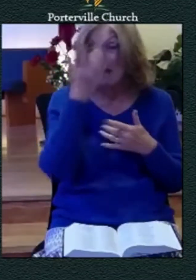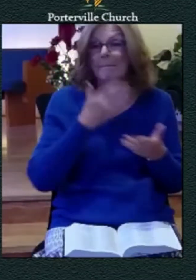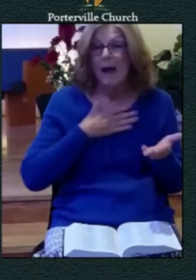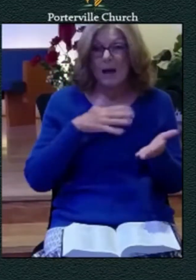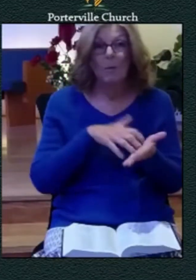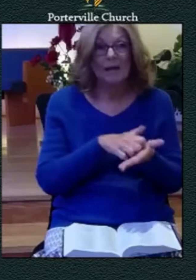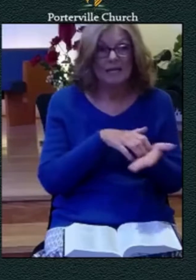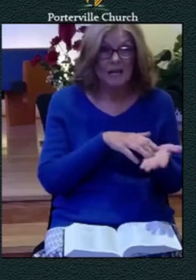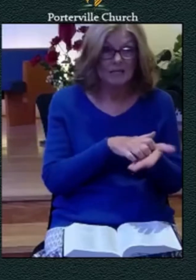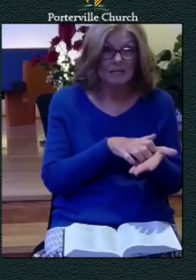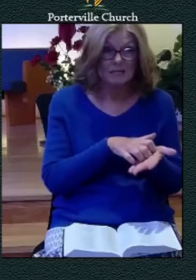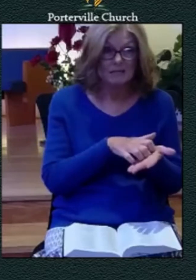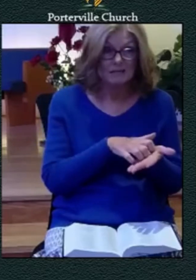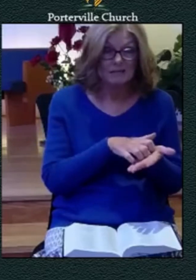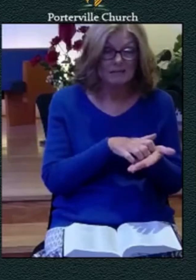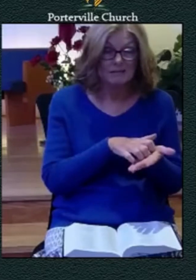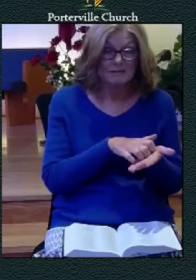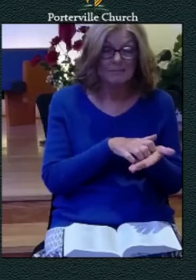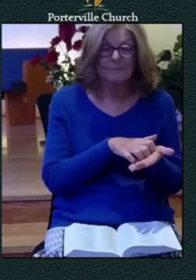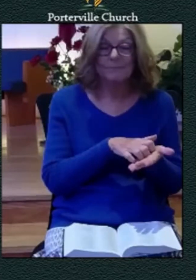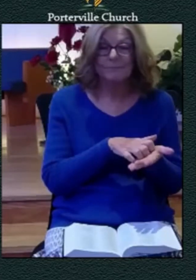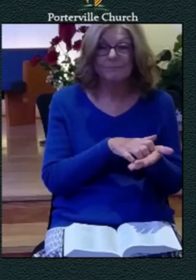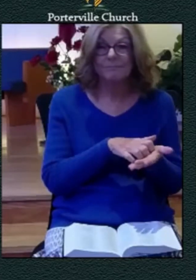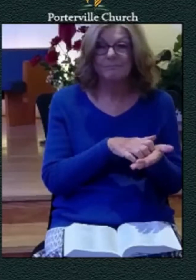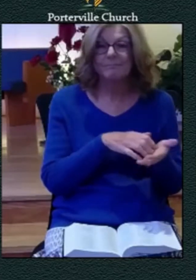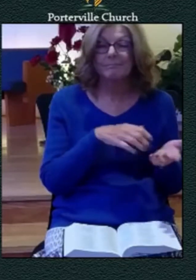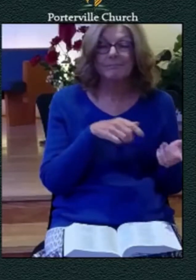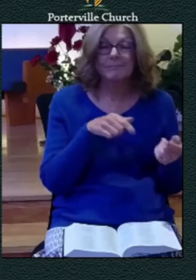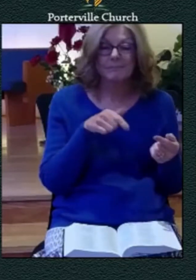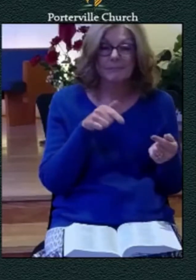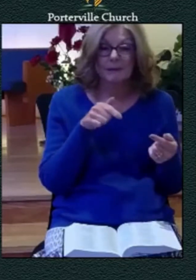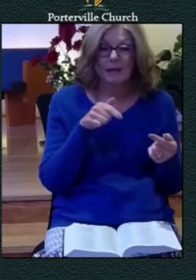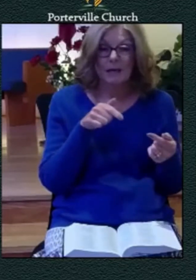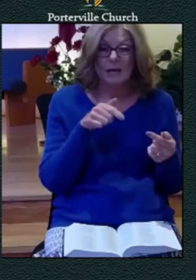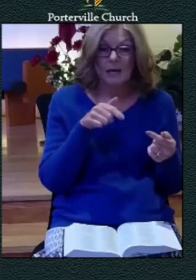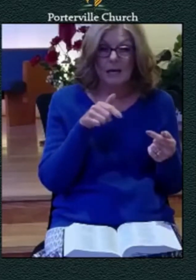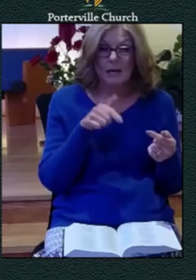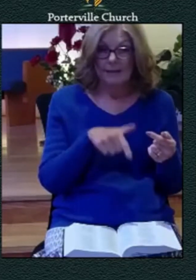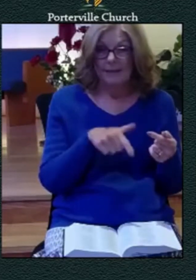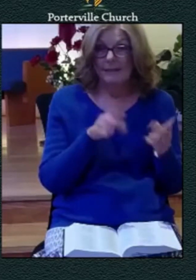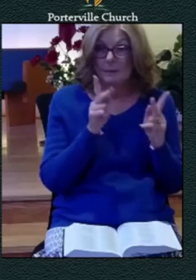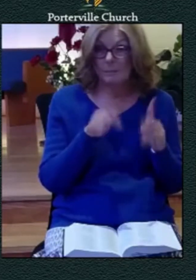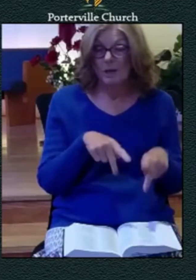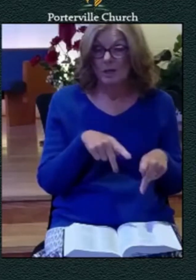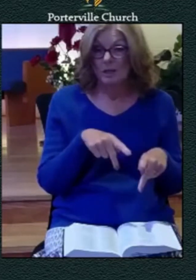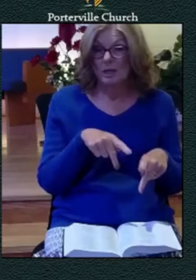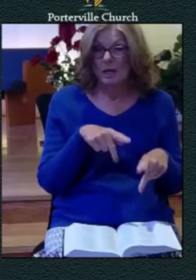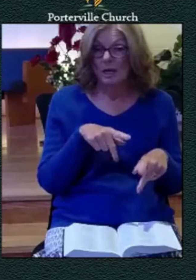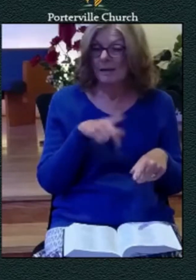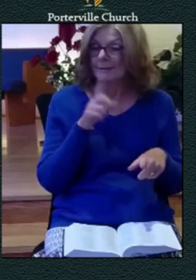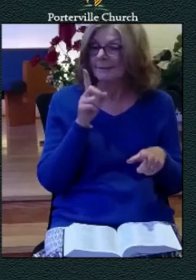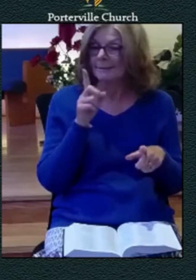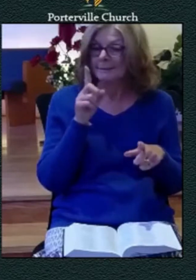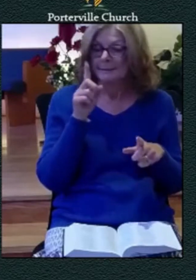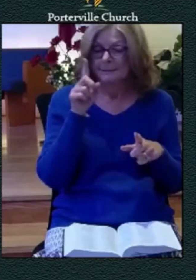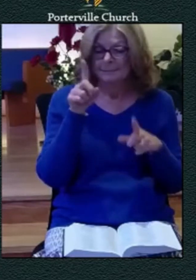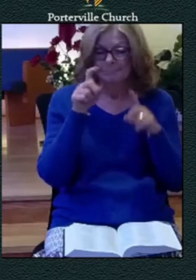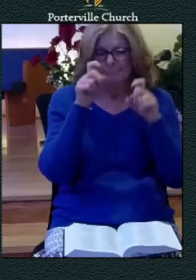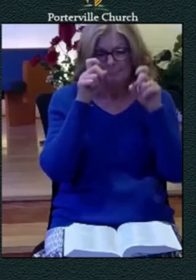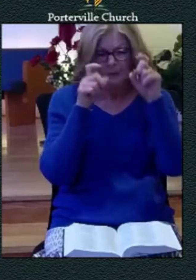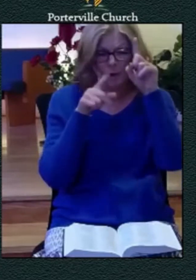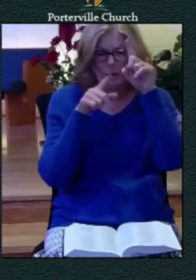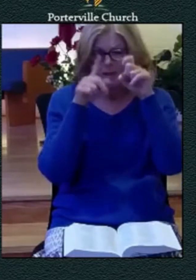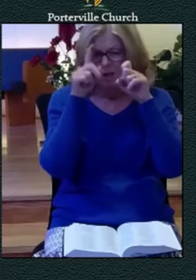he is placing a question mark over everything he's feeling and the